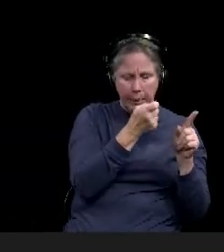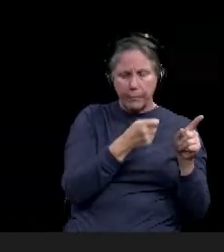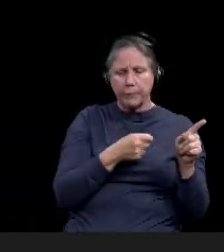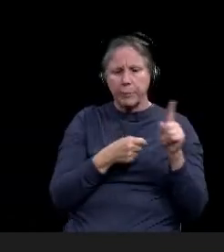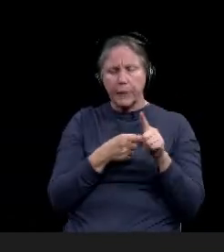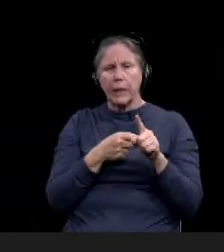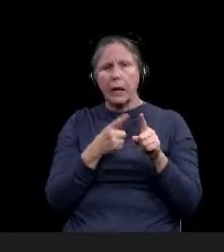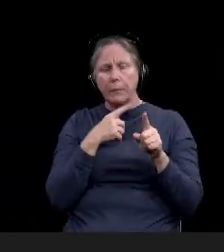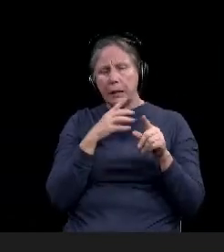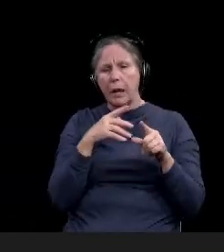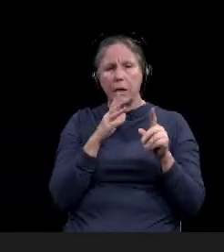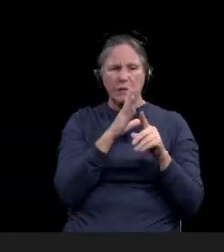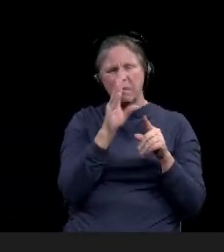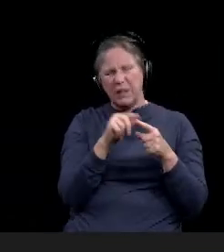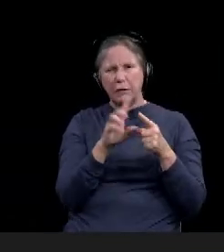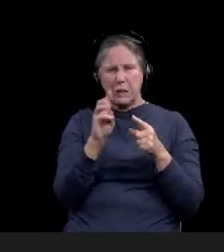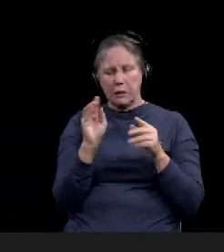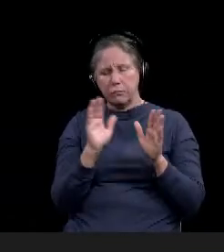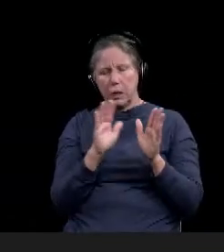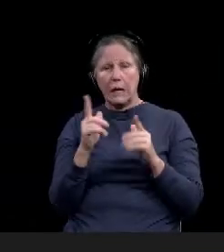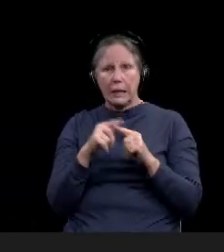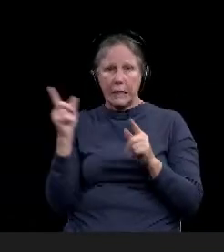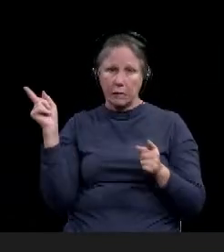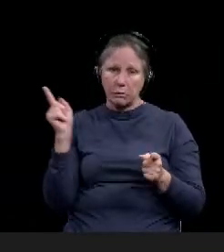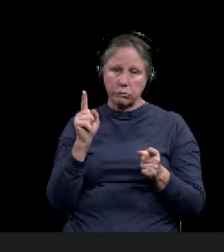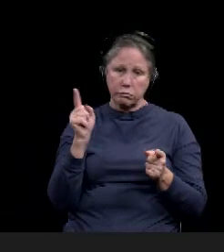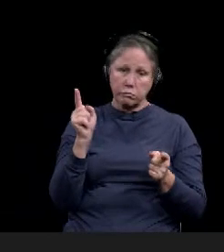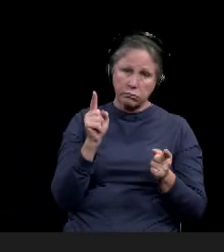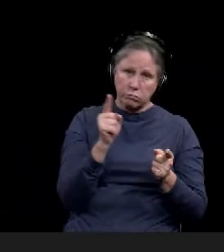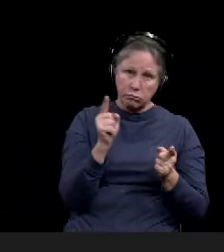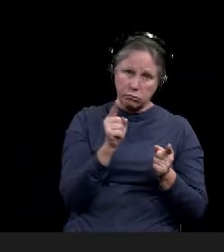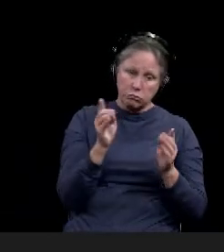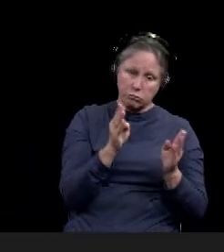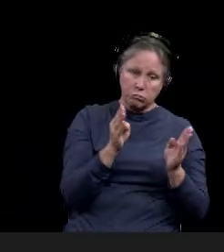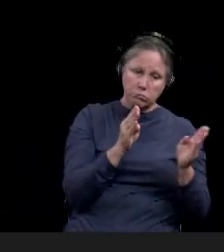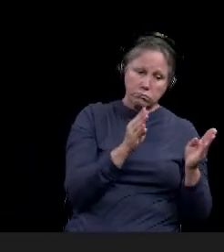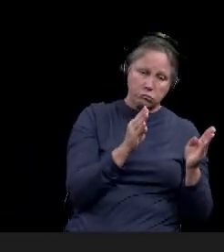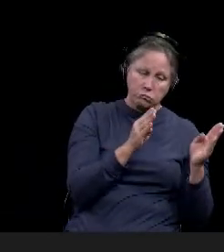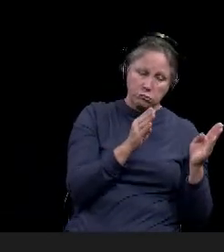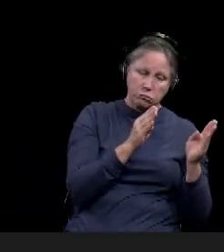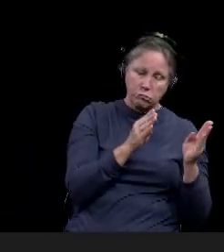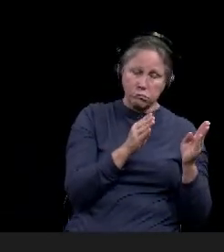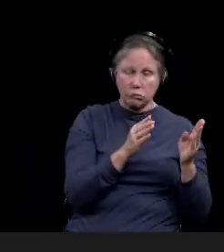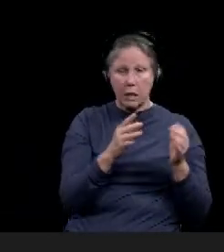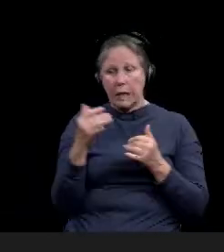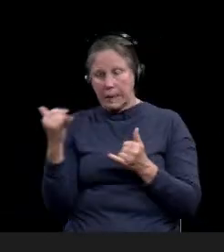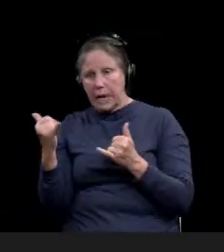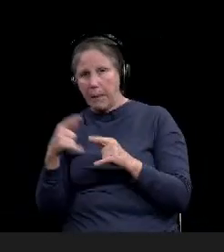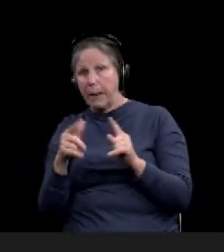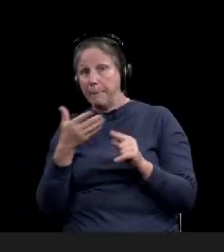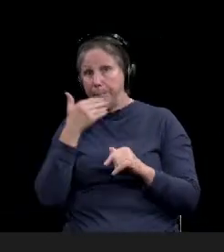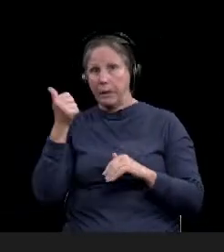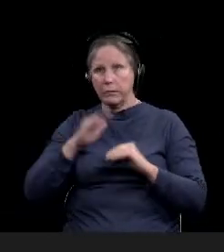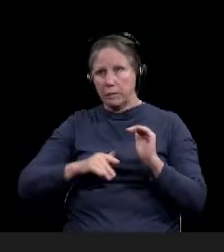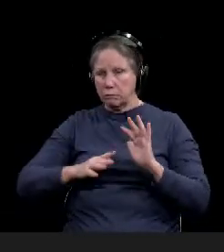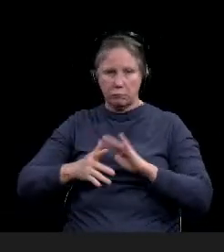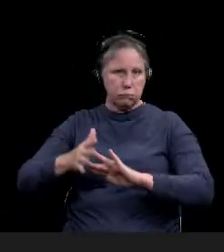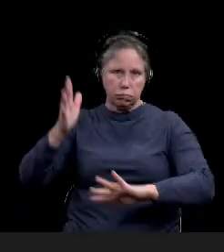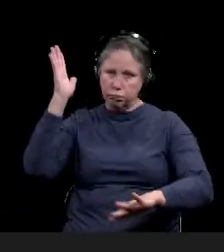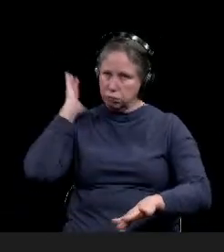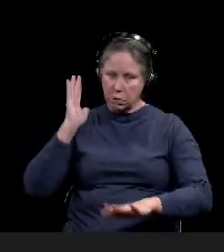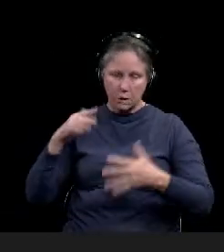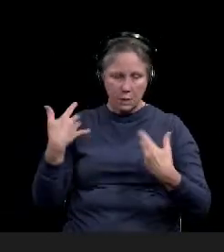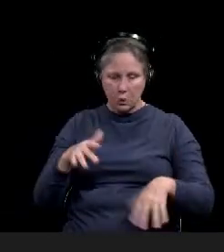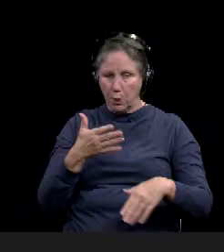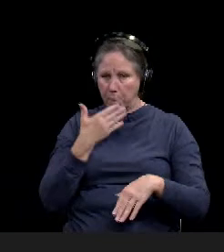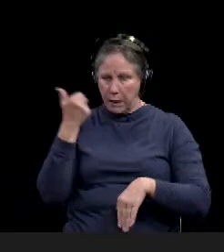just kind of bumping along between 50 and 60. We need to get that down, um, from where that is, but it is better than much better than it has been in the